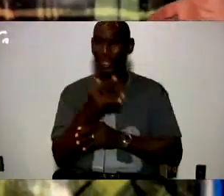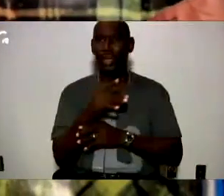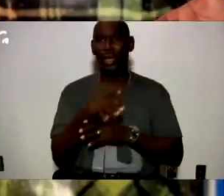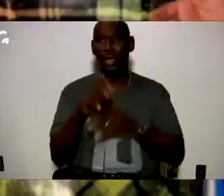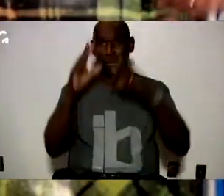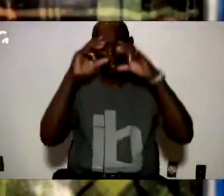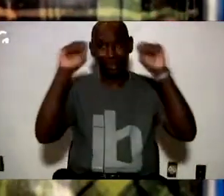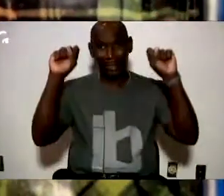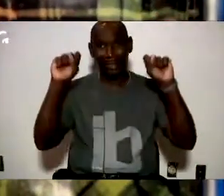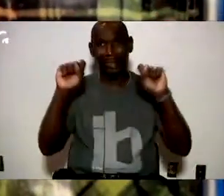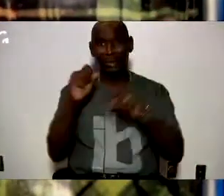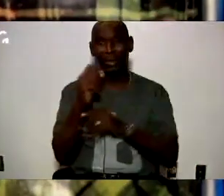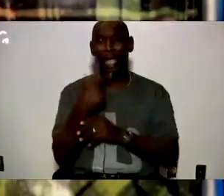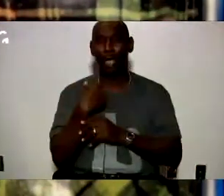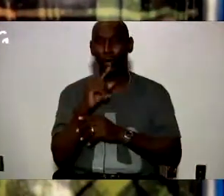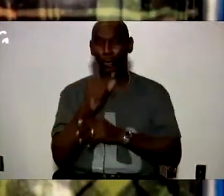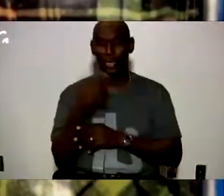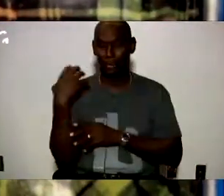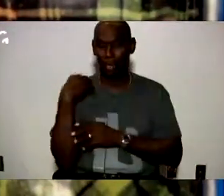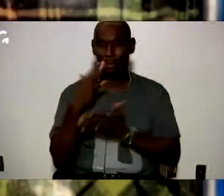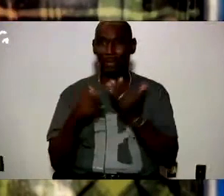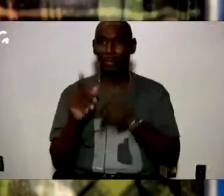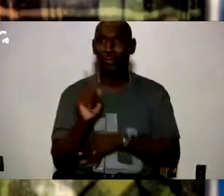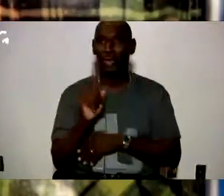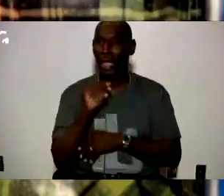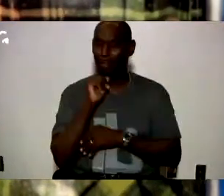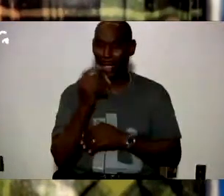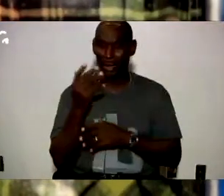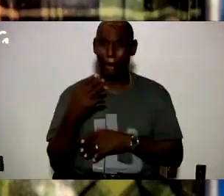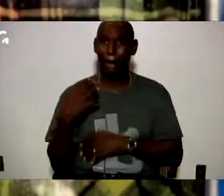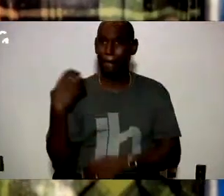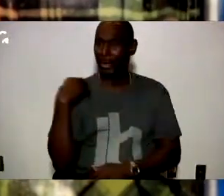said, babe, because I want to be the boss somewhere. And I'm not the boss at home.